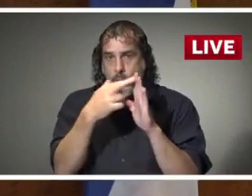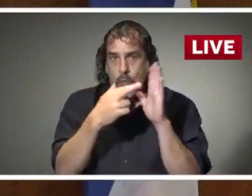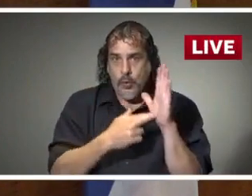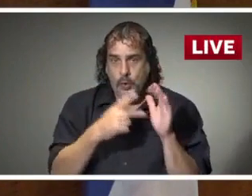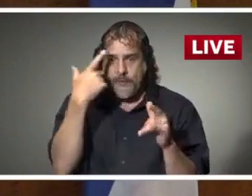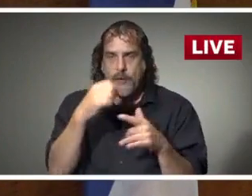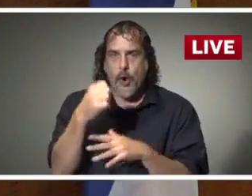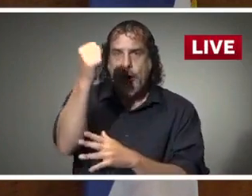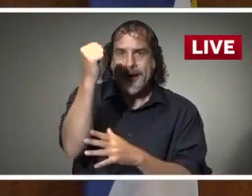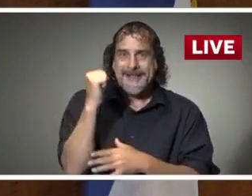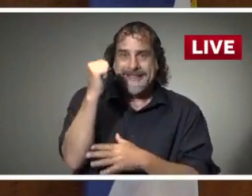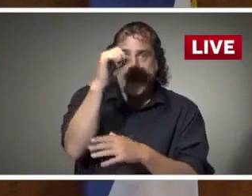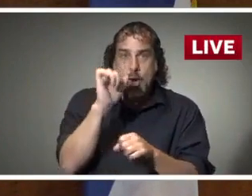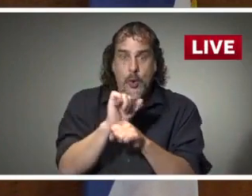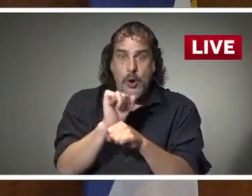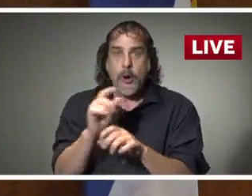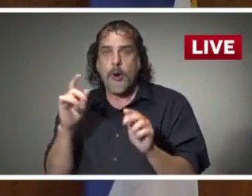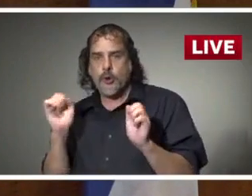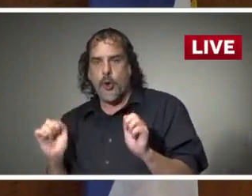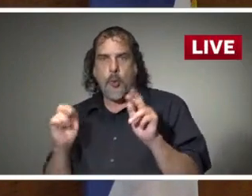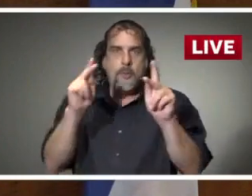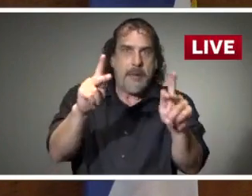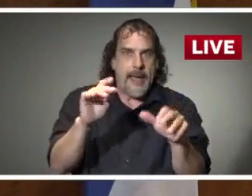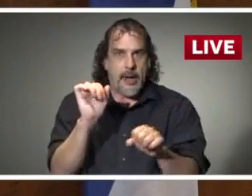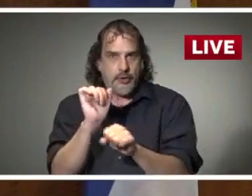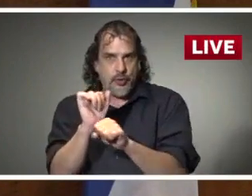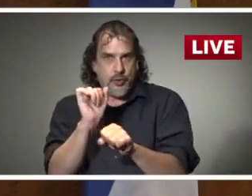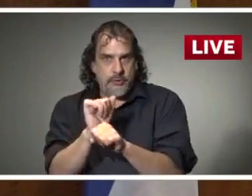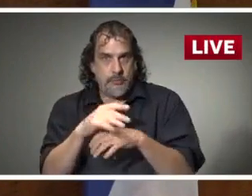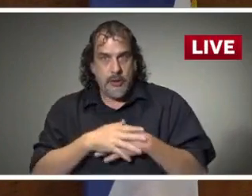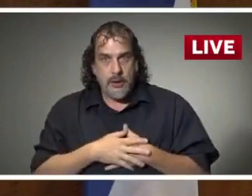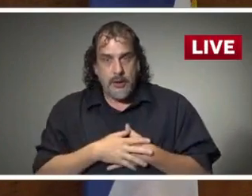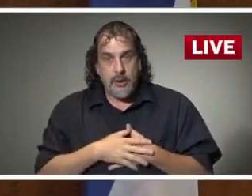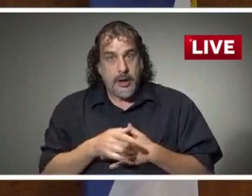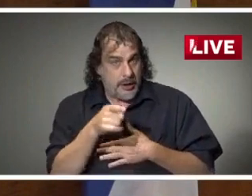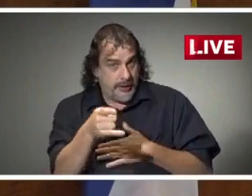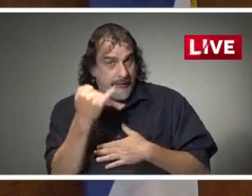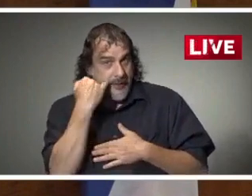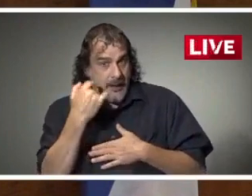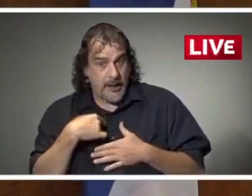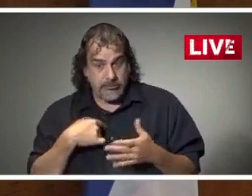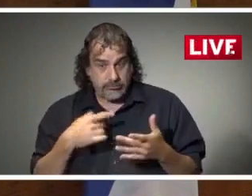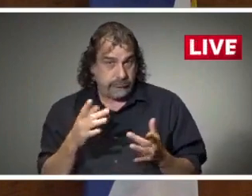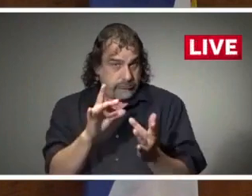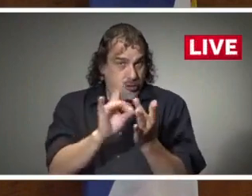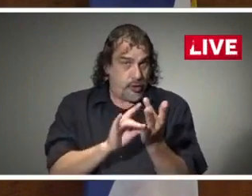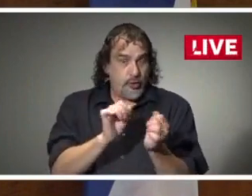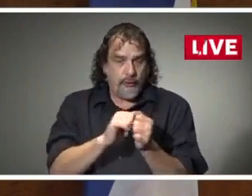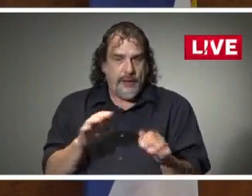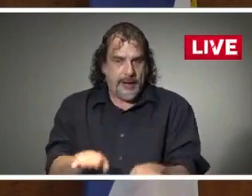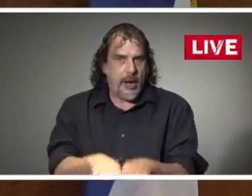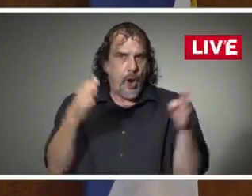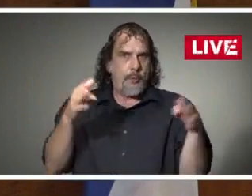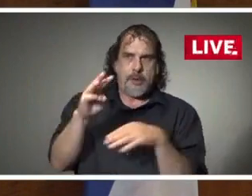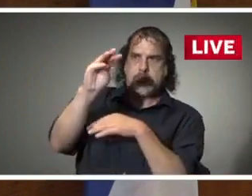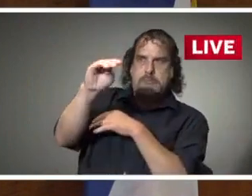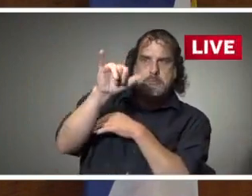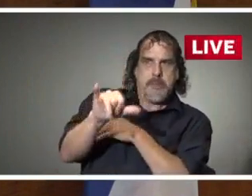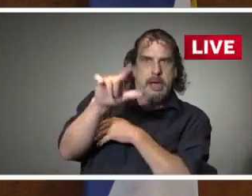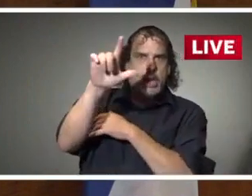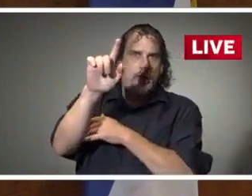safely return to work. They will be able should they choose to open on May 21st.